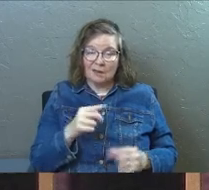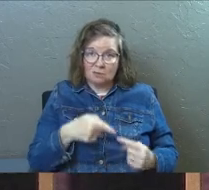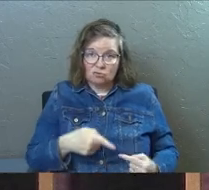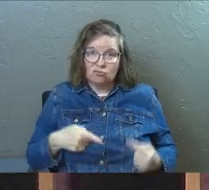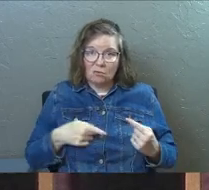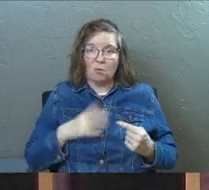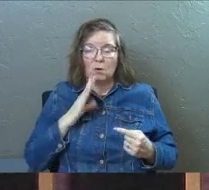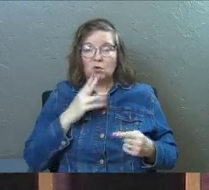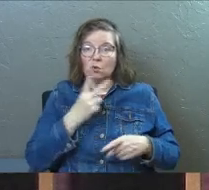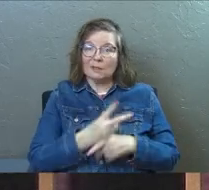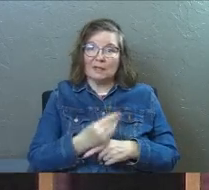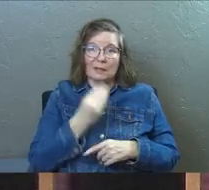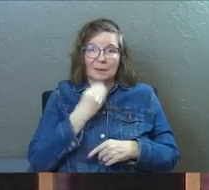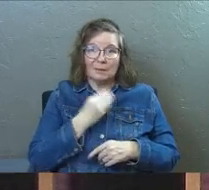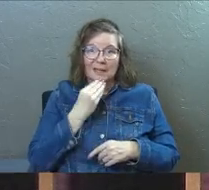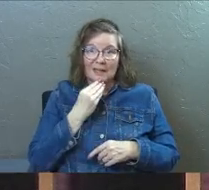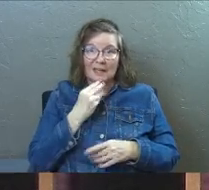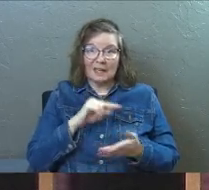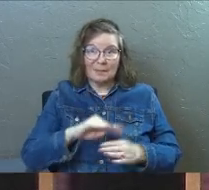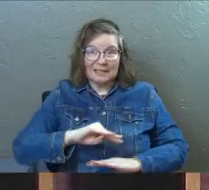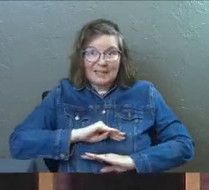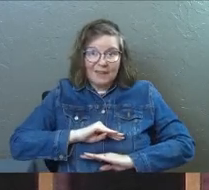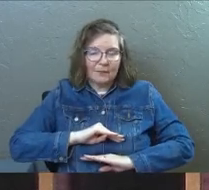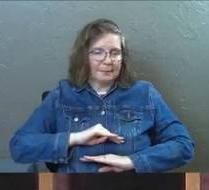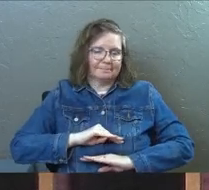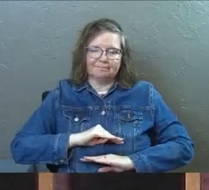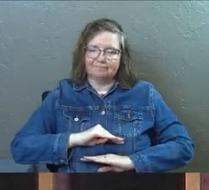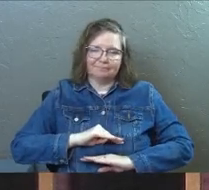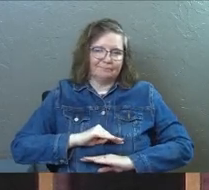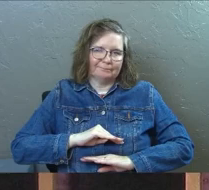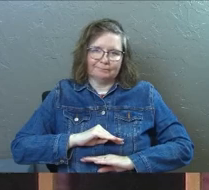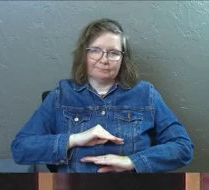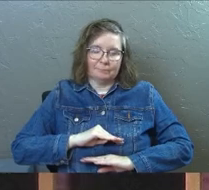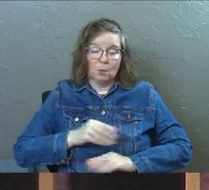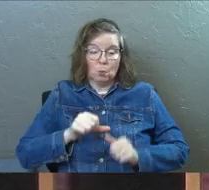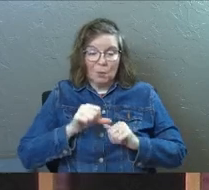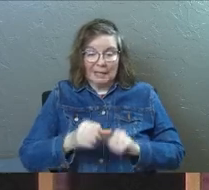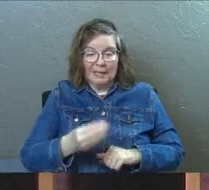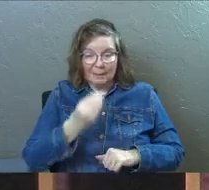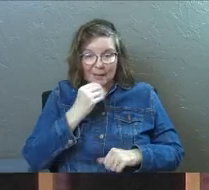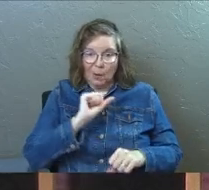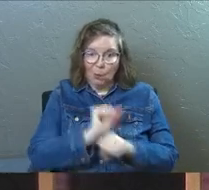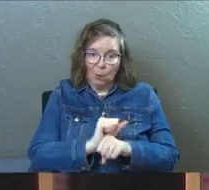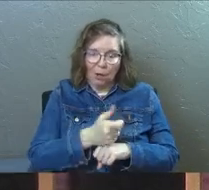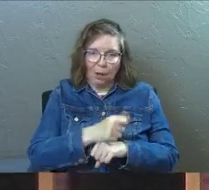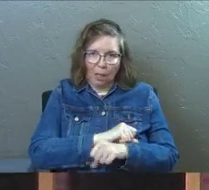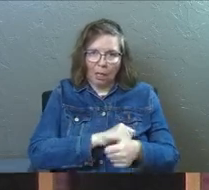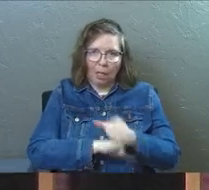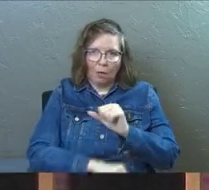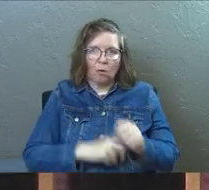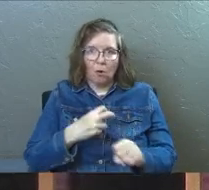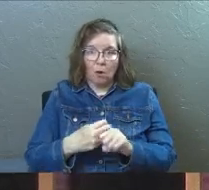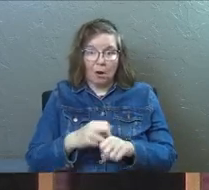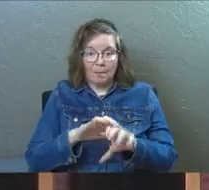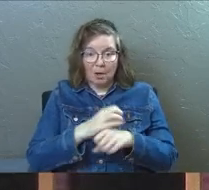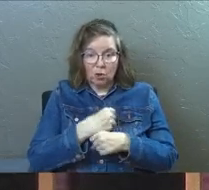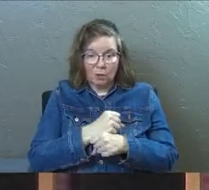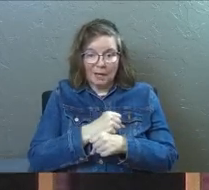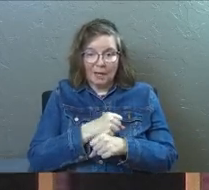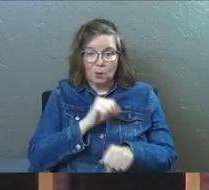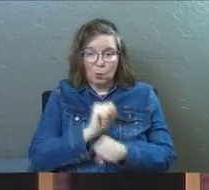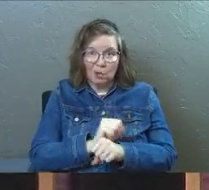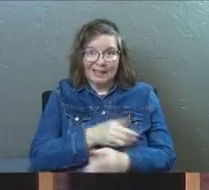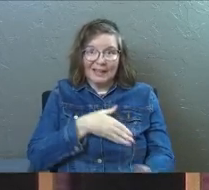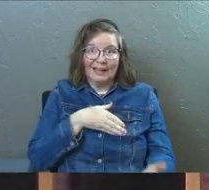You're just going to keep eating, but you'll never be satisfied. You're going to keep eating. You're going to have to work so hard, but creation is going to work